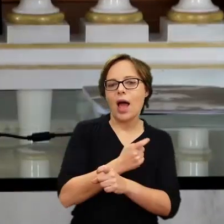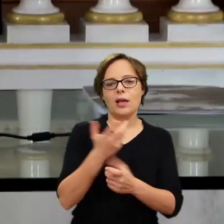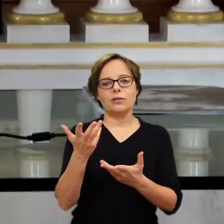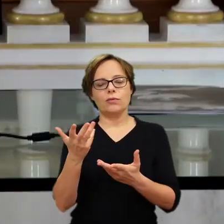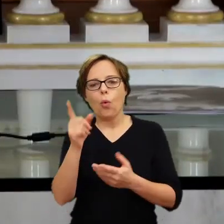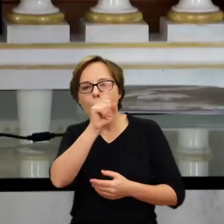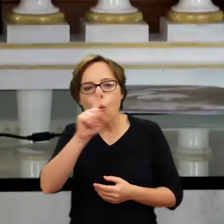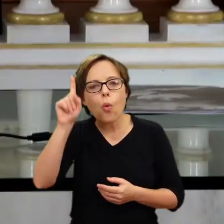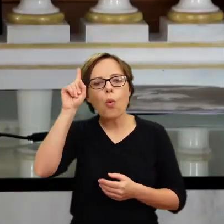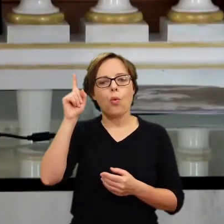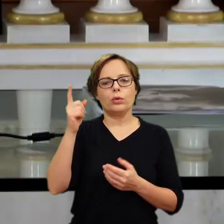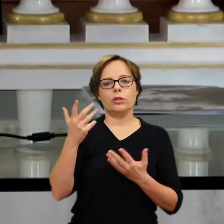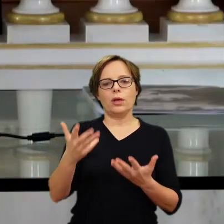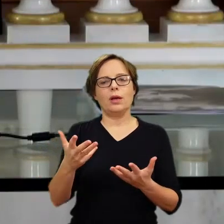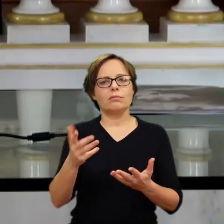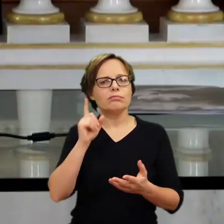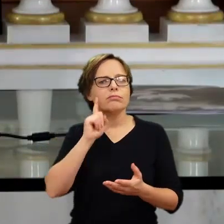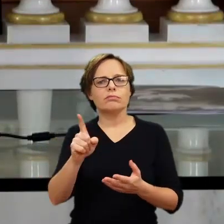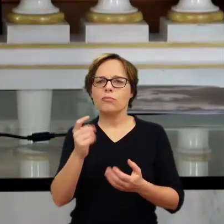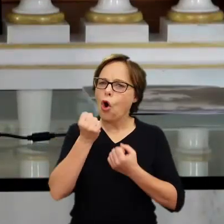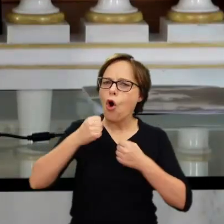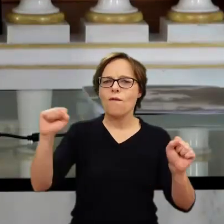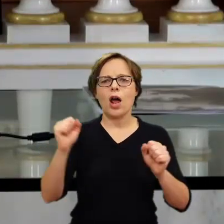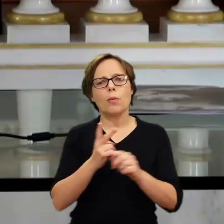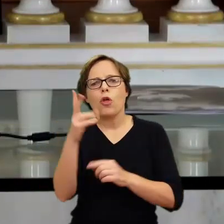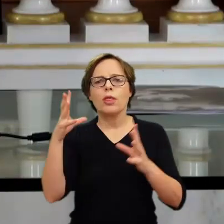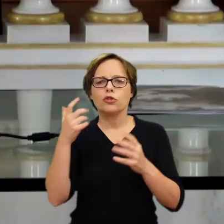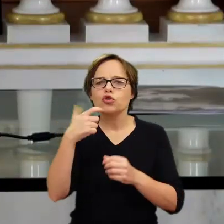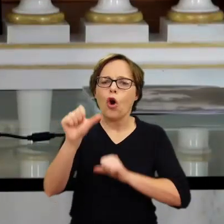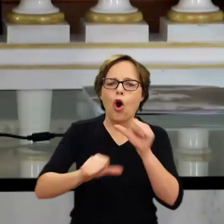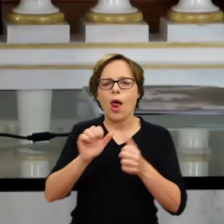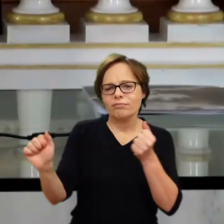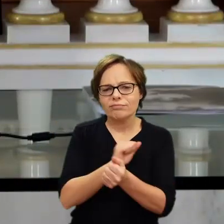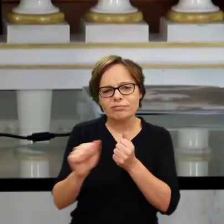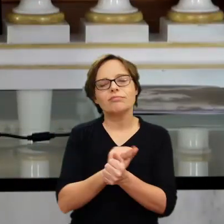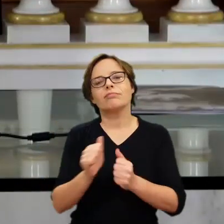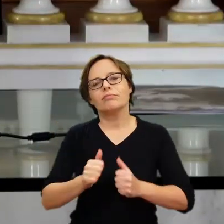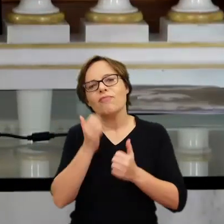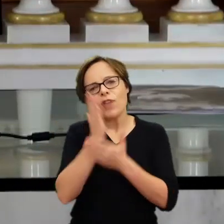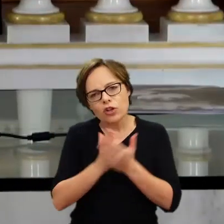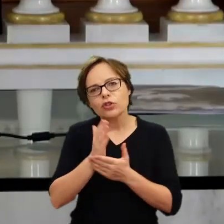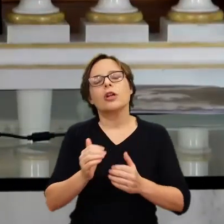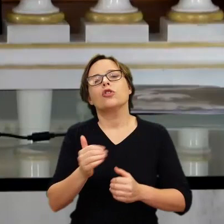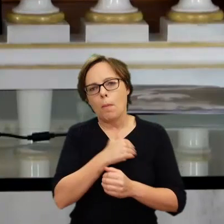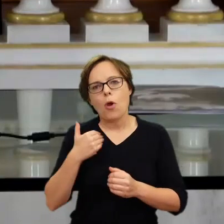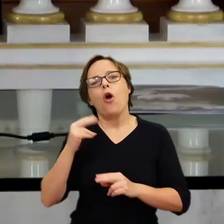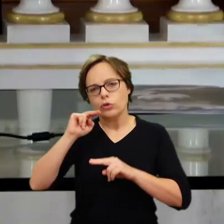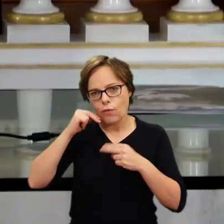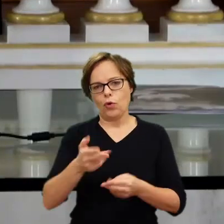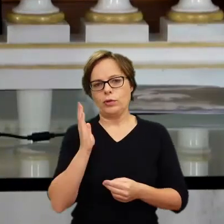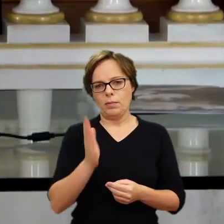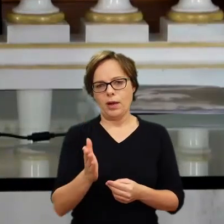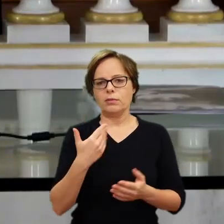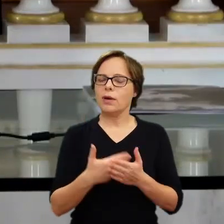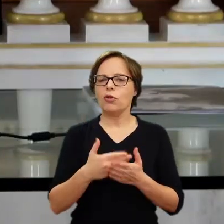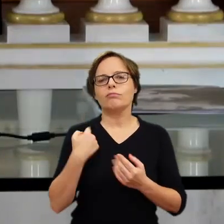people that valiantly, for more than a hundred years, fought to get their homeland back. And I think that significance to the